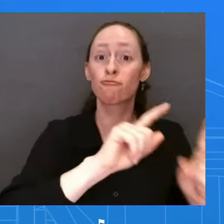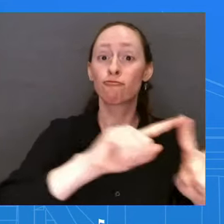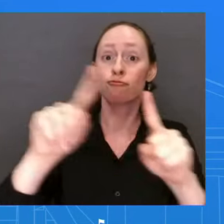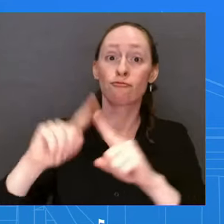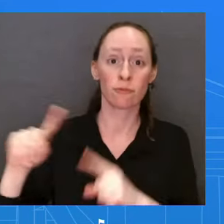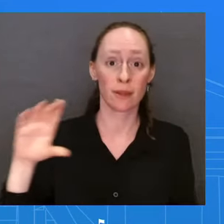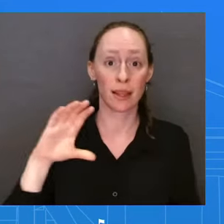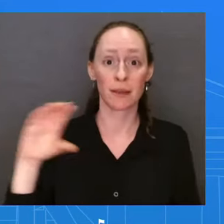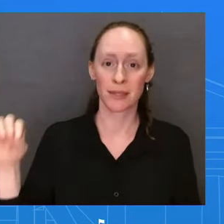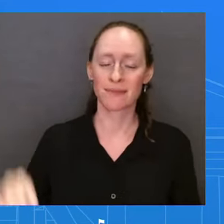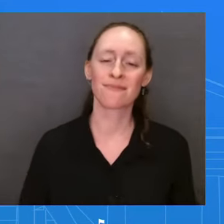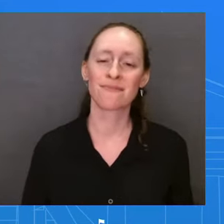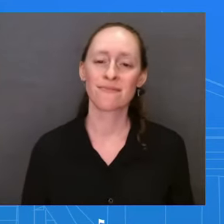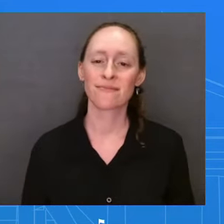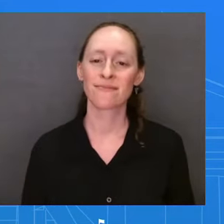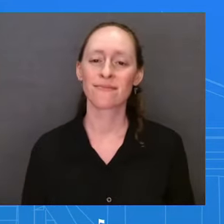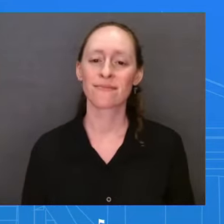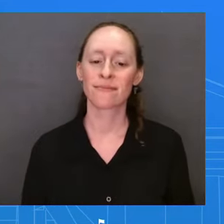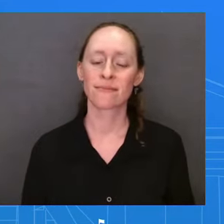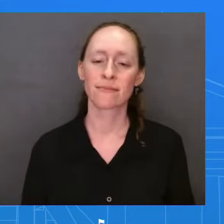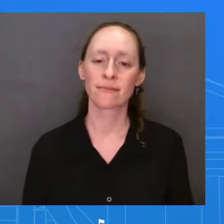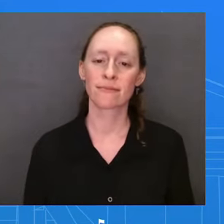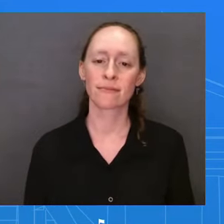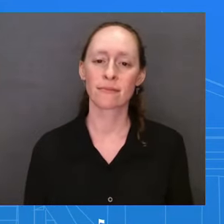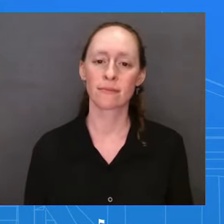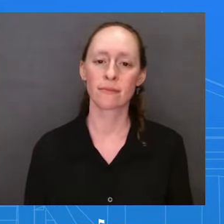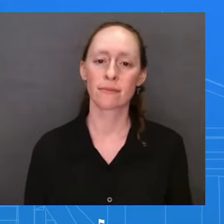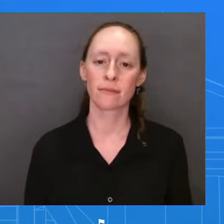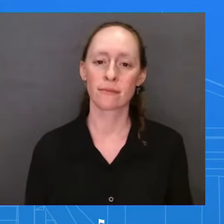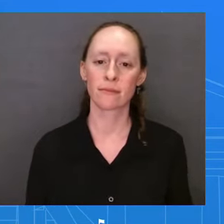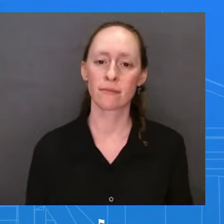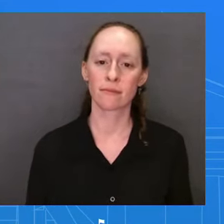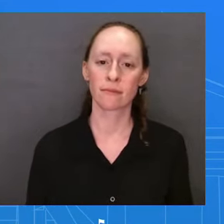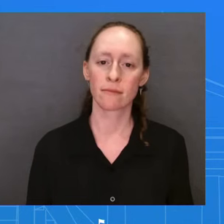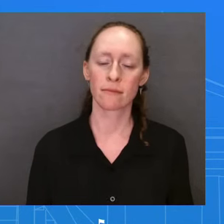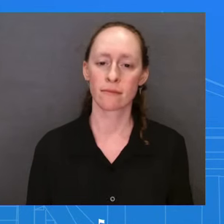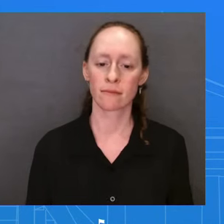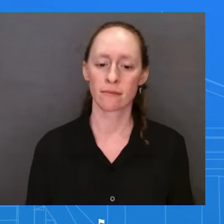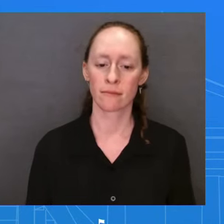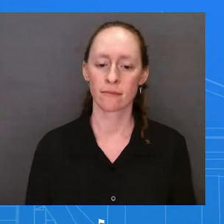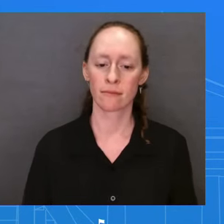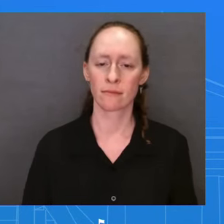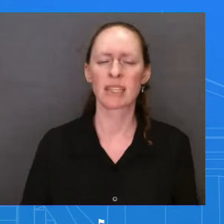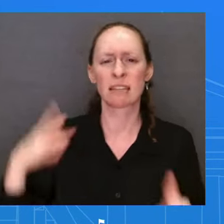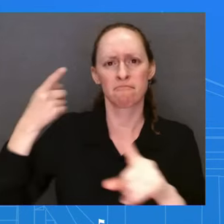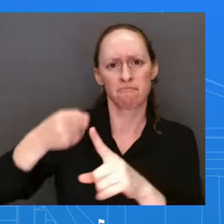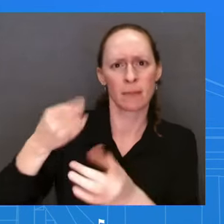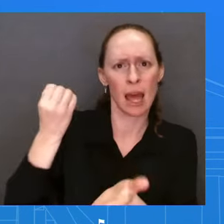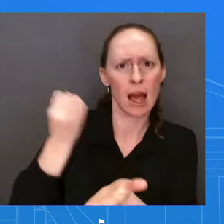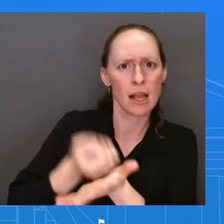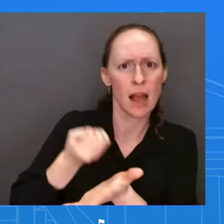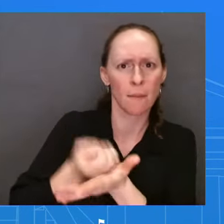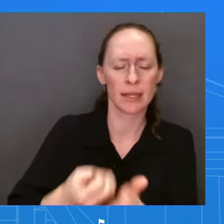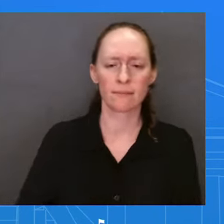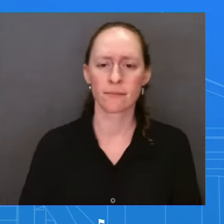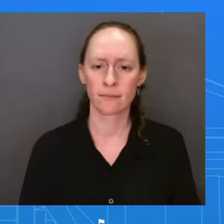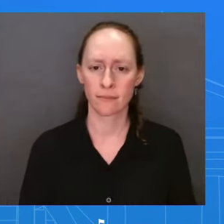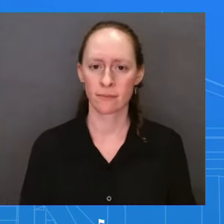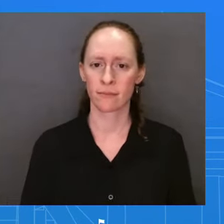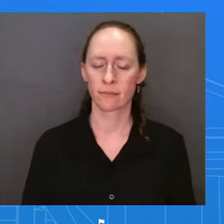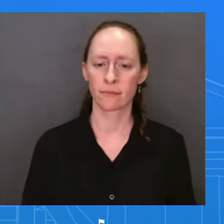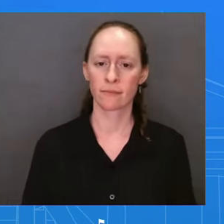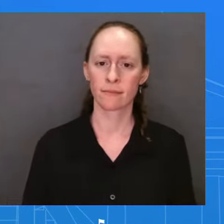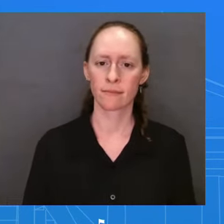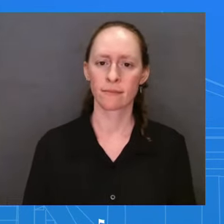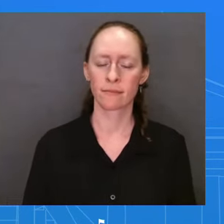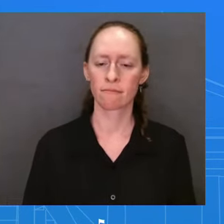come up here. First, on the economy, you and this White House continues to point out that on individual issues that have been passed and that are being implemented,